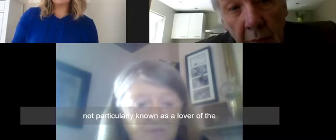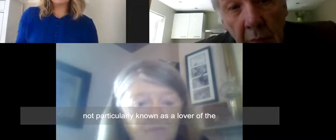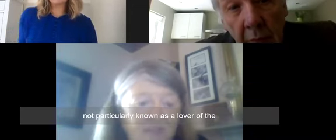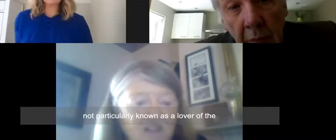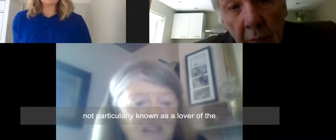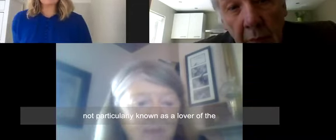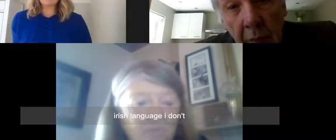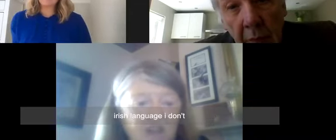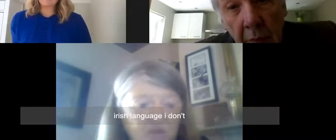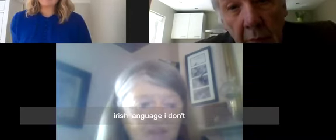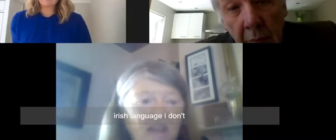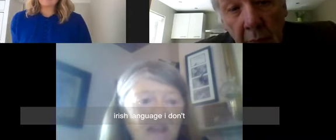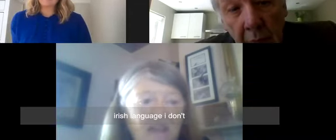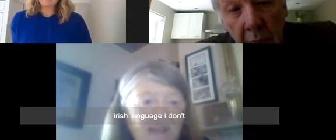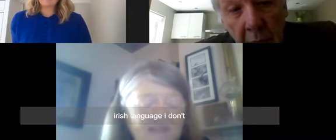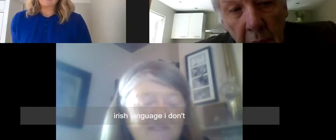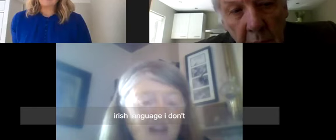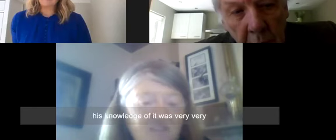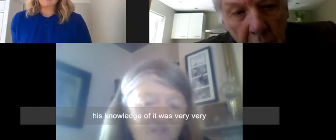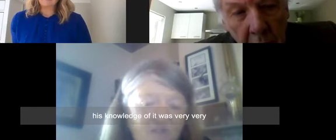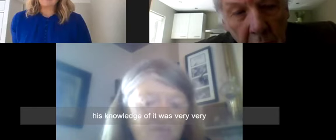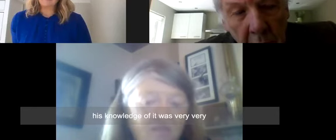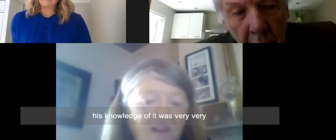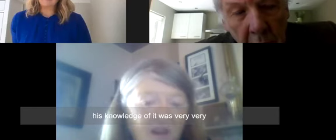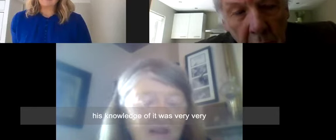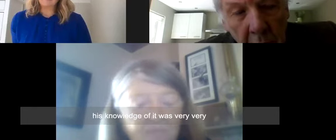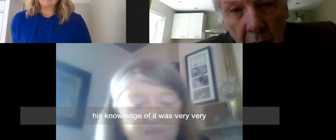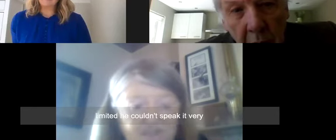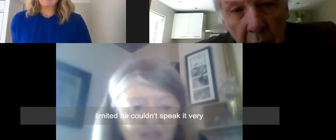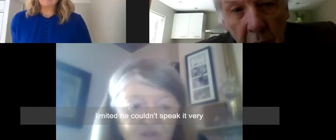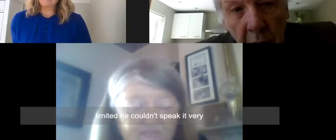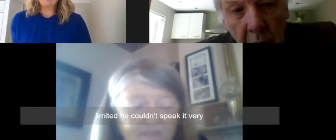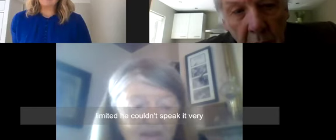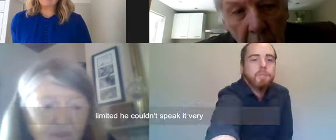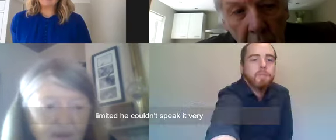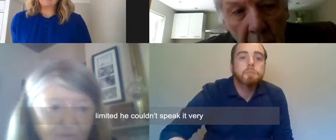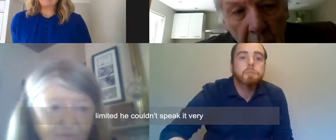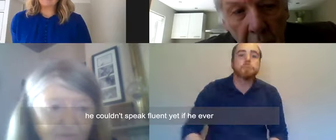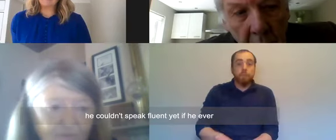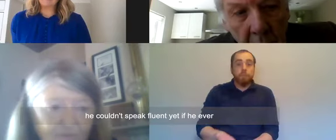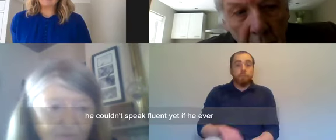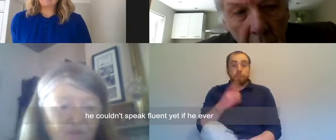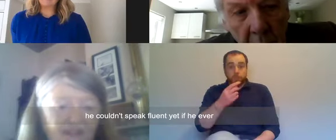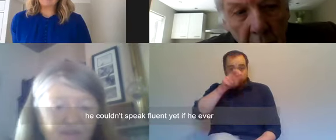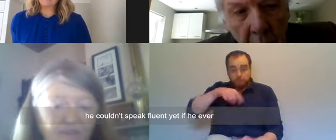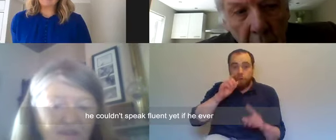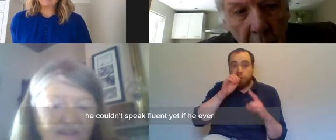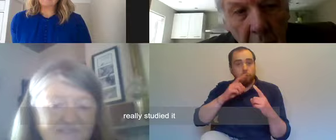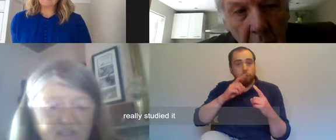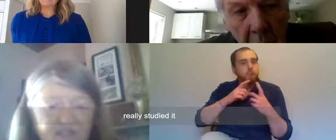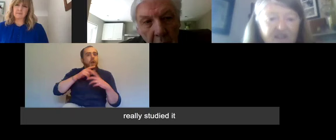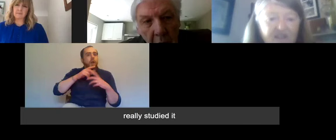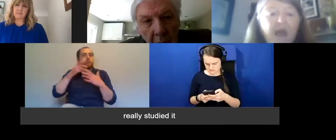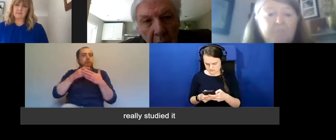as a lover of the Irish language. don't, his knowledge of it was very, very limited. He couldn't speak it very, he couldn't speak it fluently. I don't think he ever really